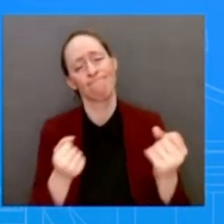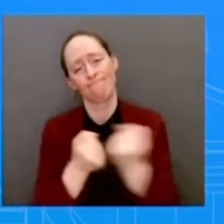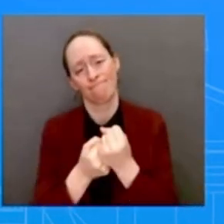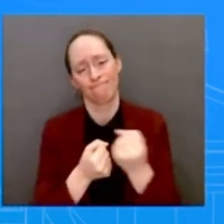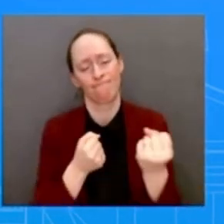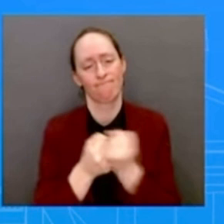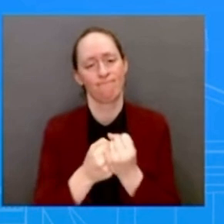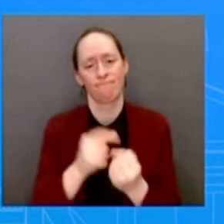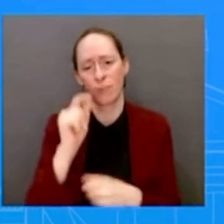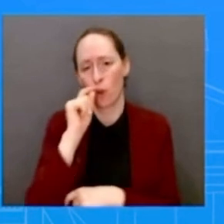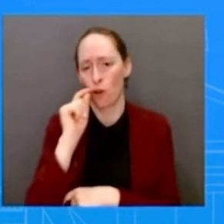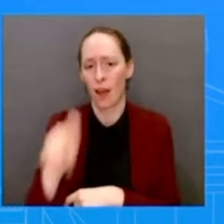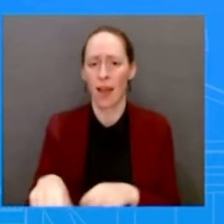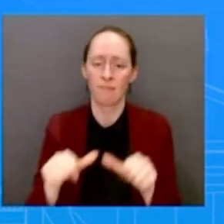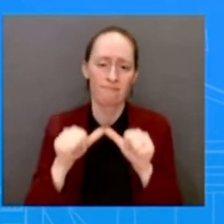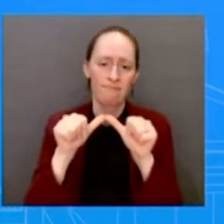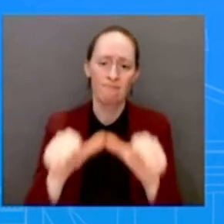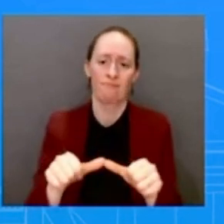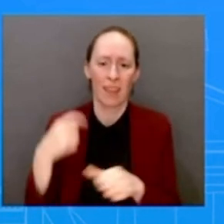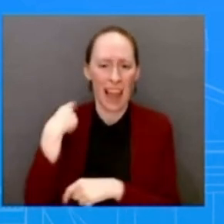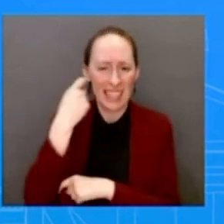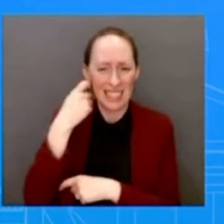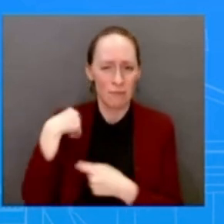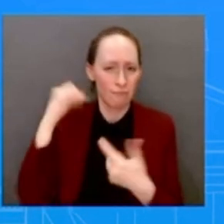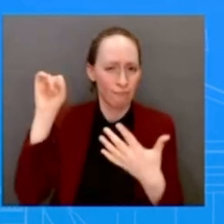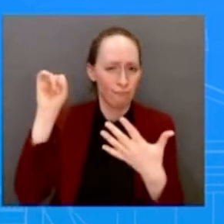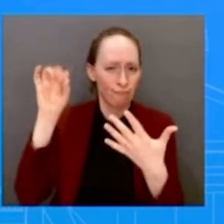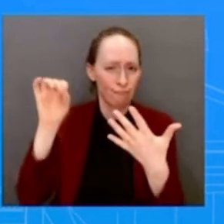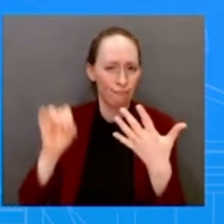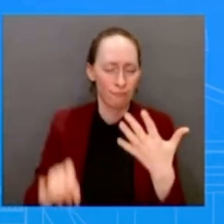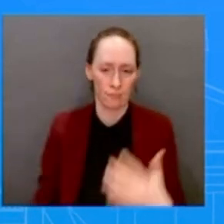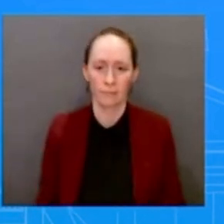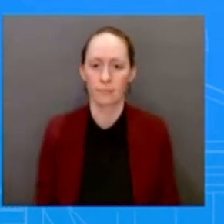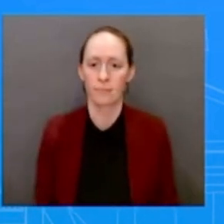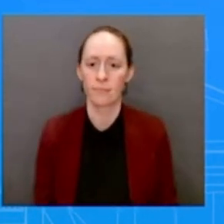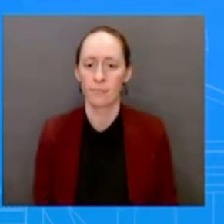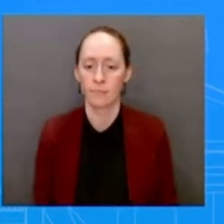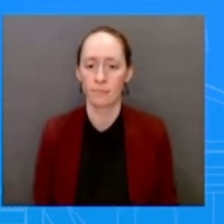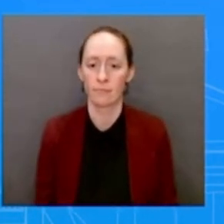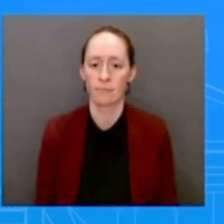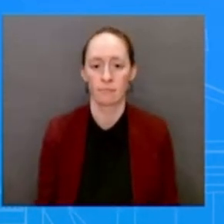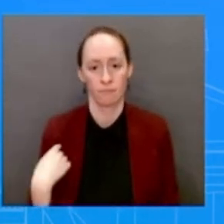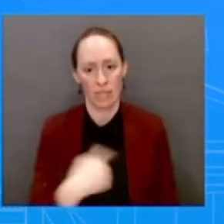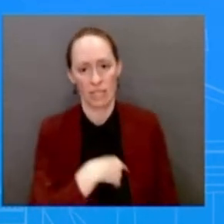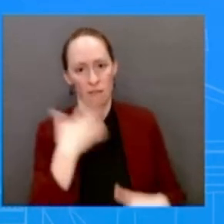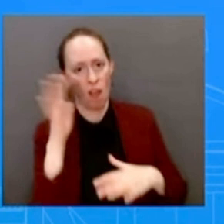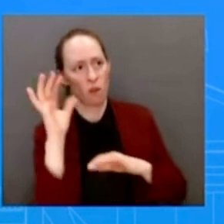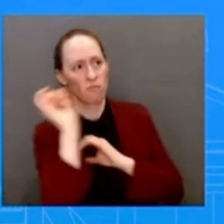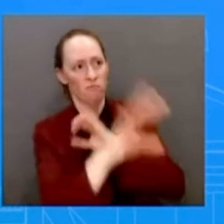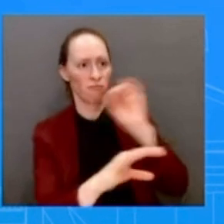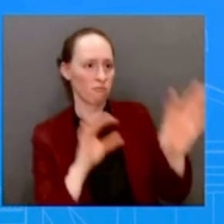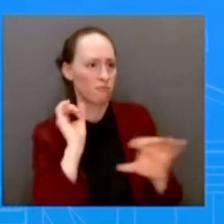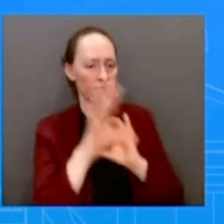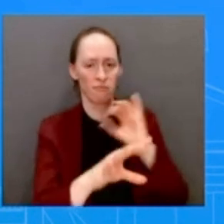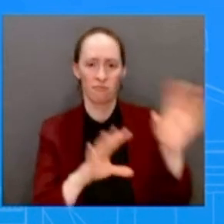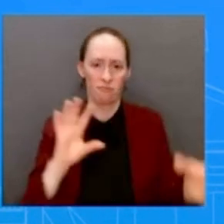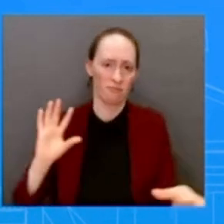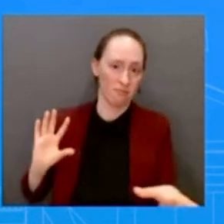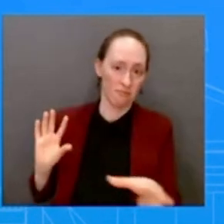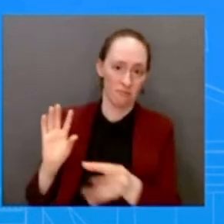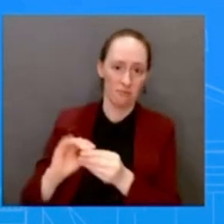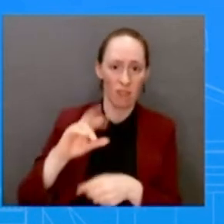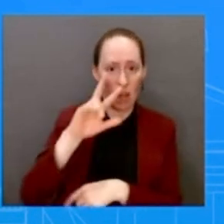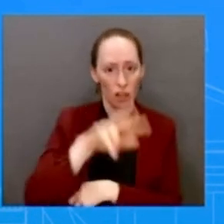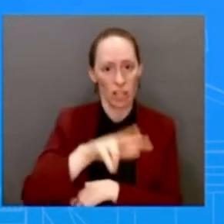PDA, our 33rd drawdown since this war started, and we're going to continue to do that, continue to give them the support that they